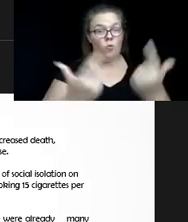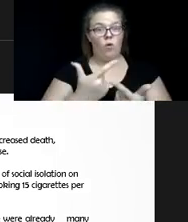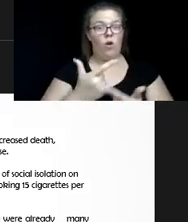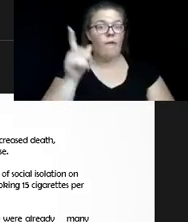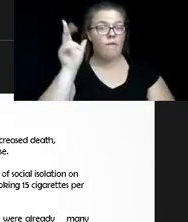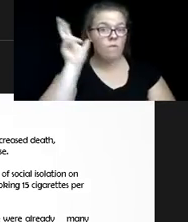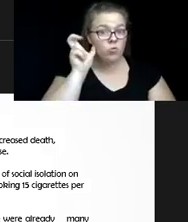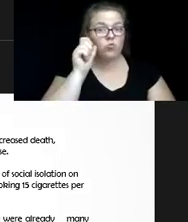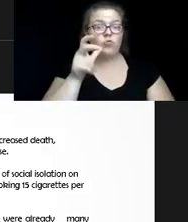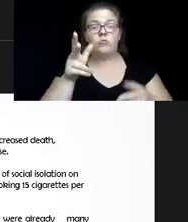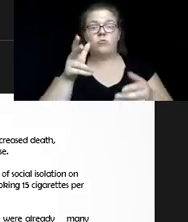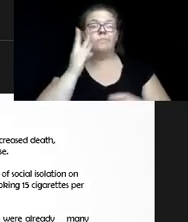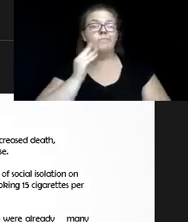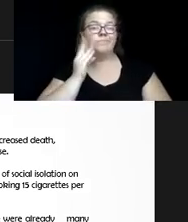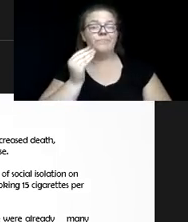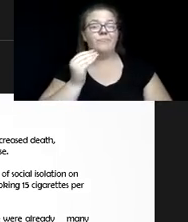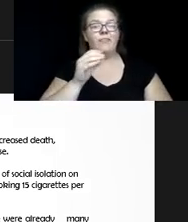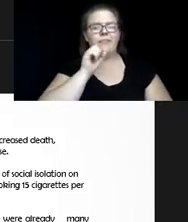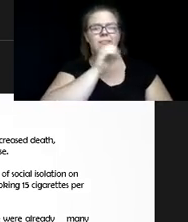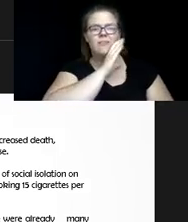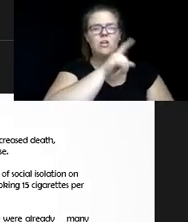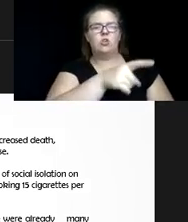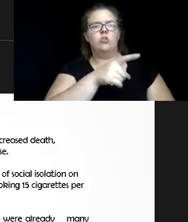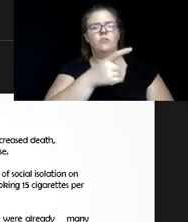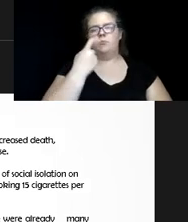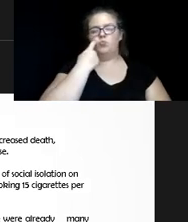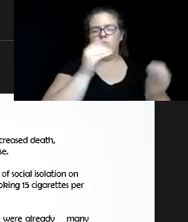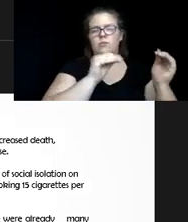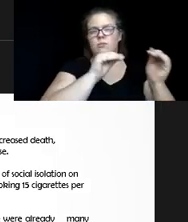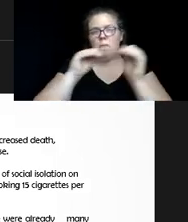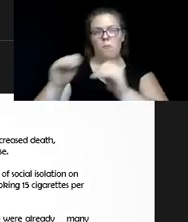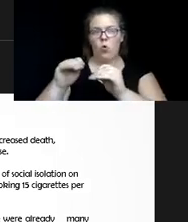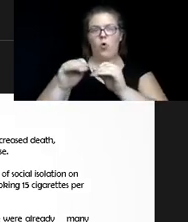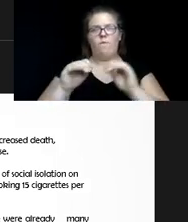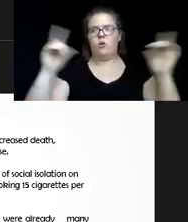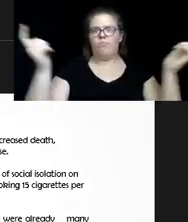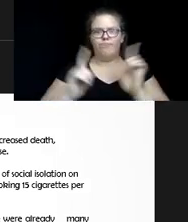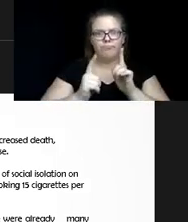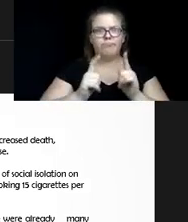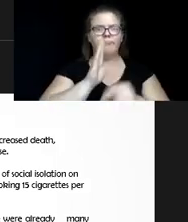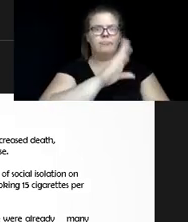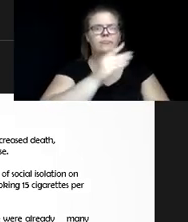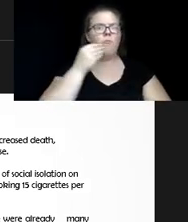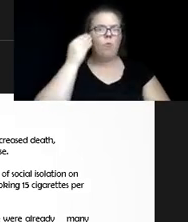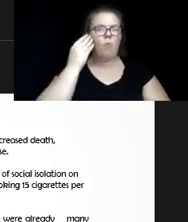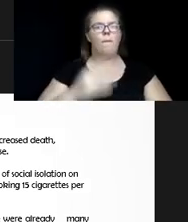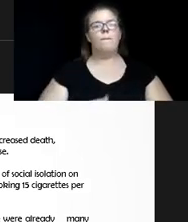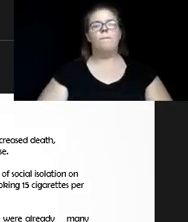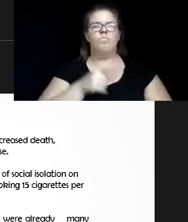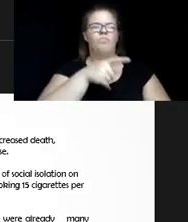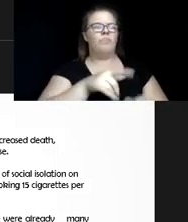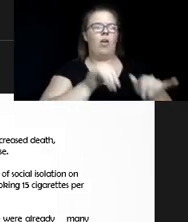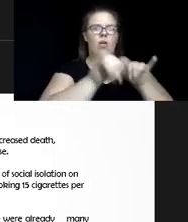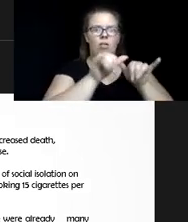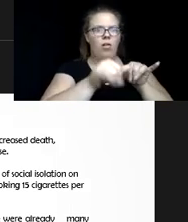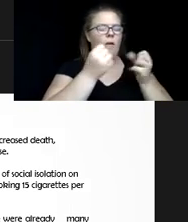in our clients, seniors who have downsized or recently moved, whether it be out of their home on that they had for many years or